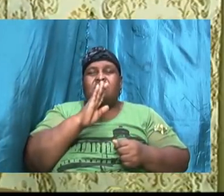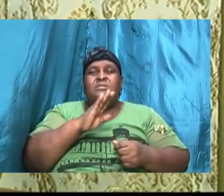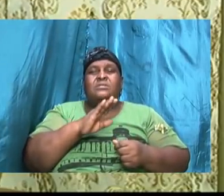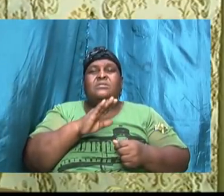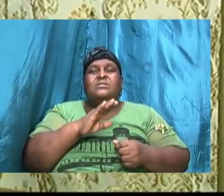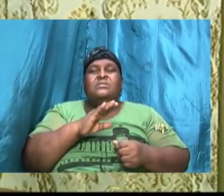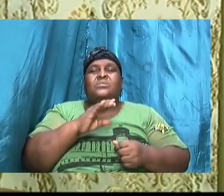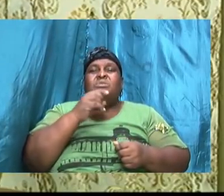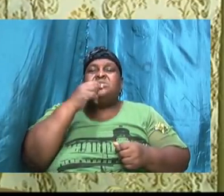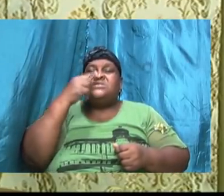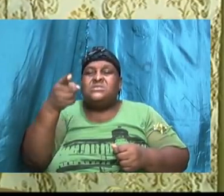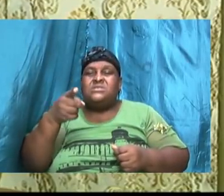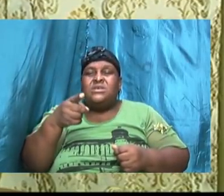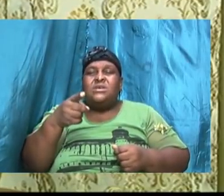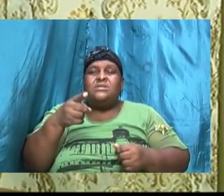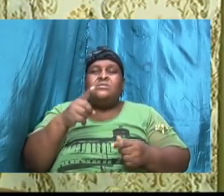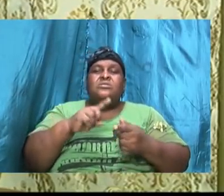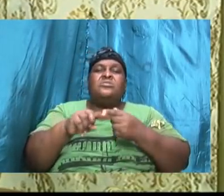unto him for righteousness